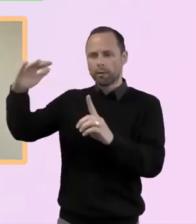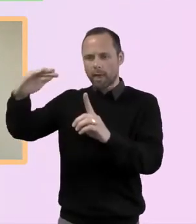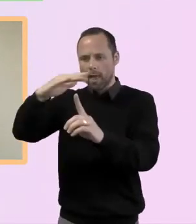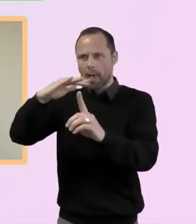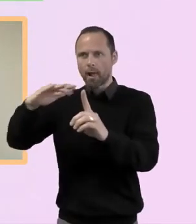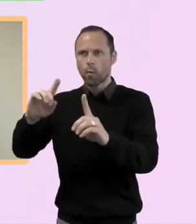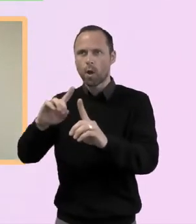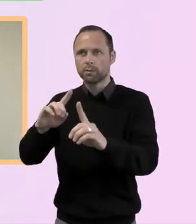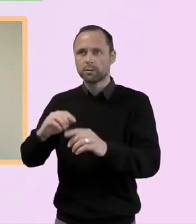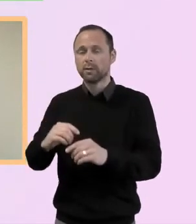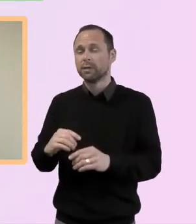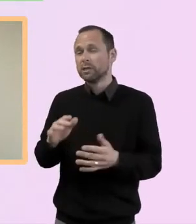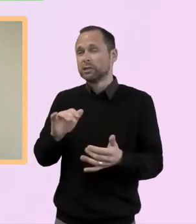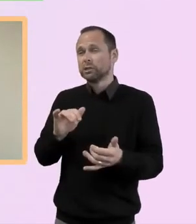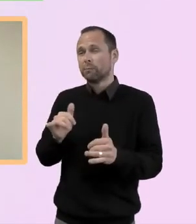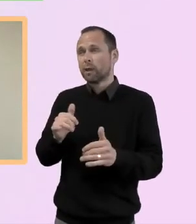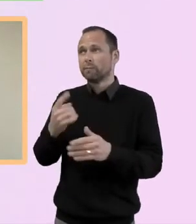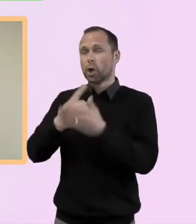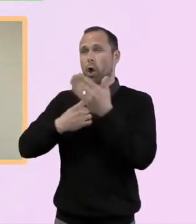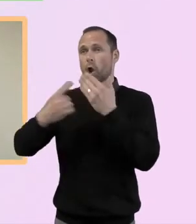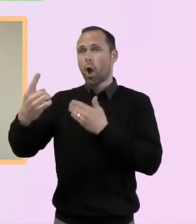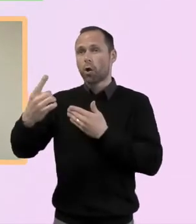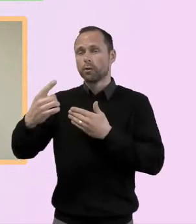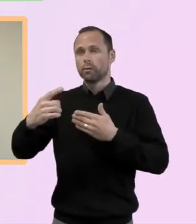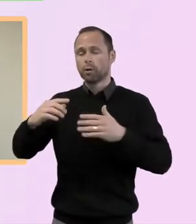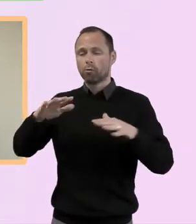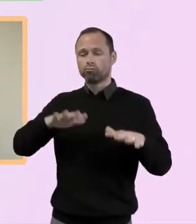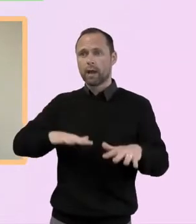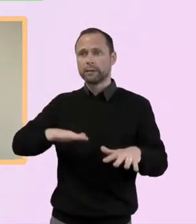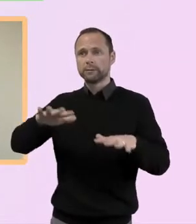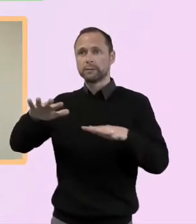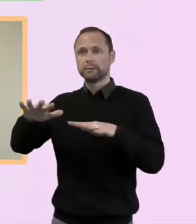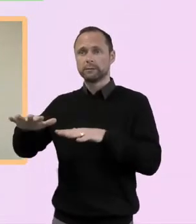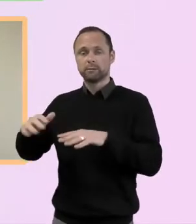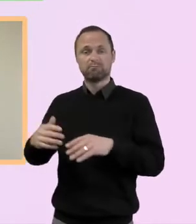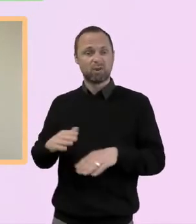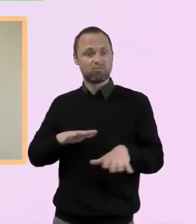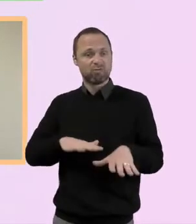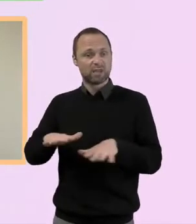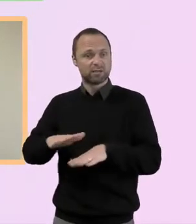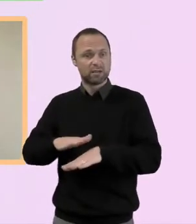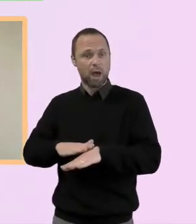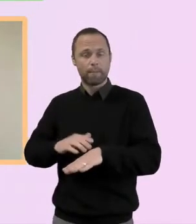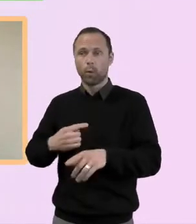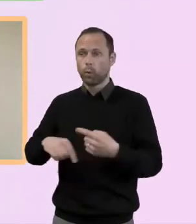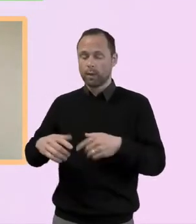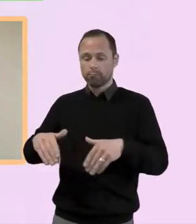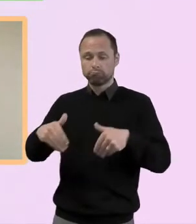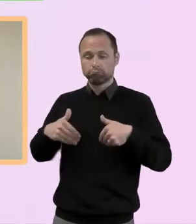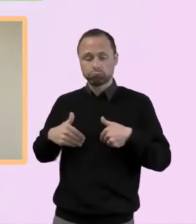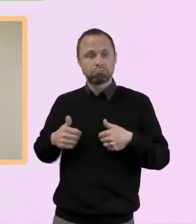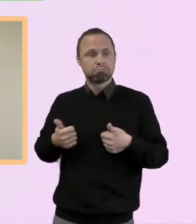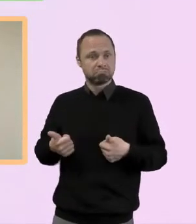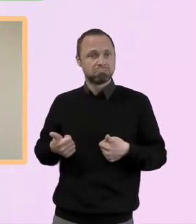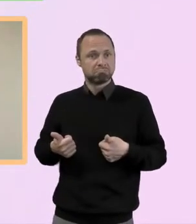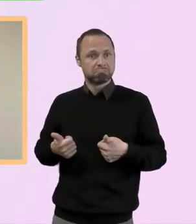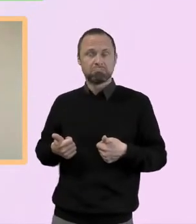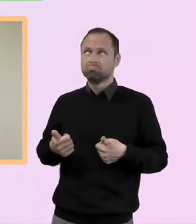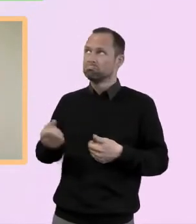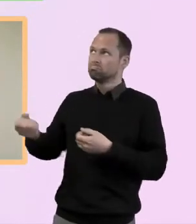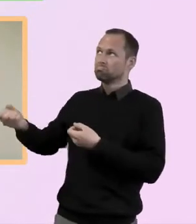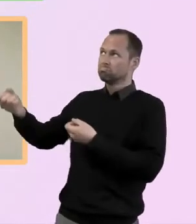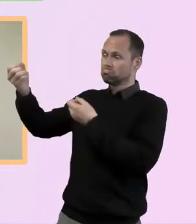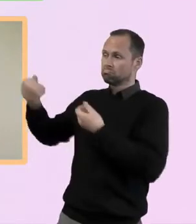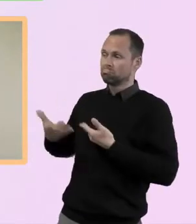notice that that is a part maybe of what the next season is too. And that is okay to claim. So, you know,